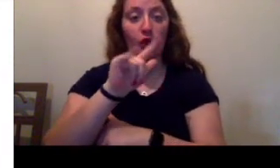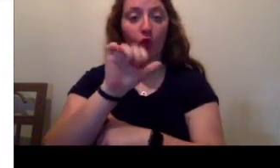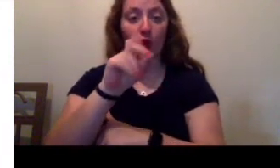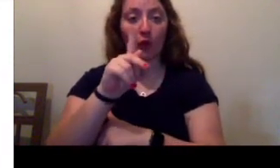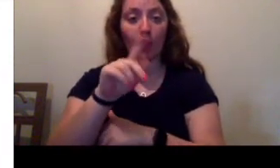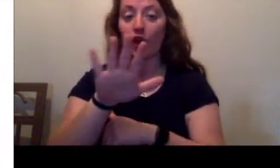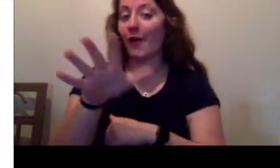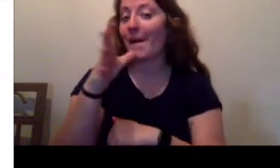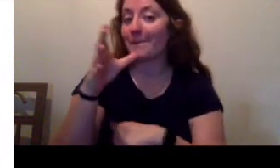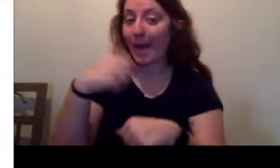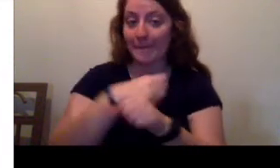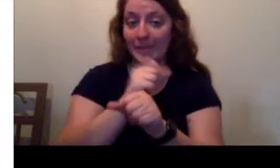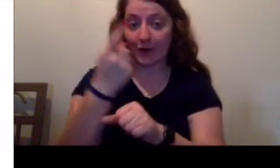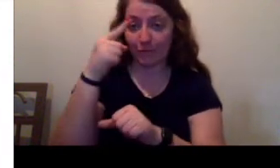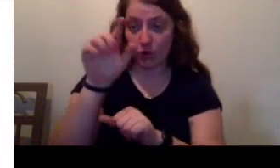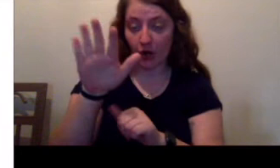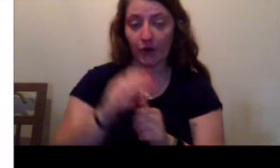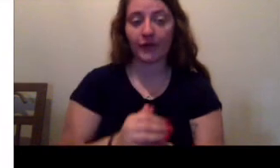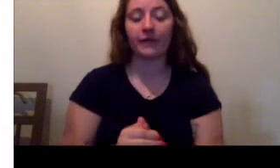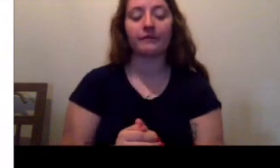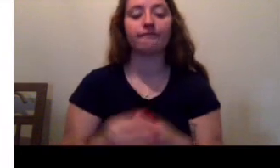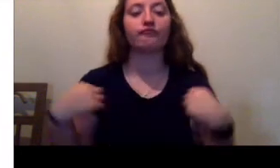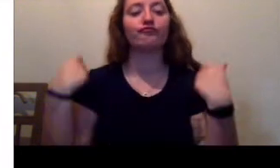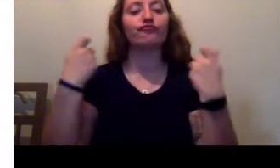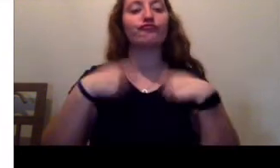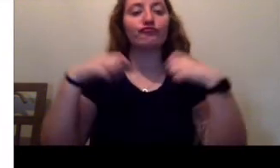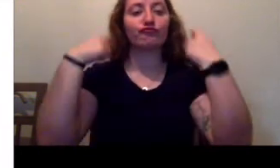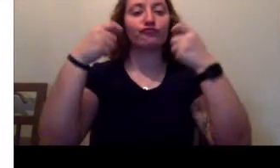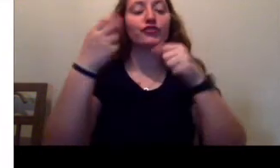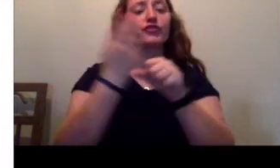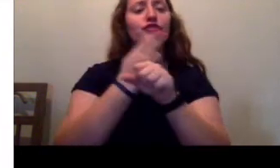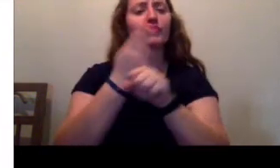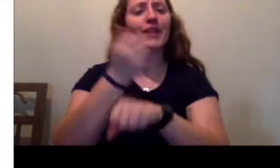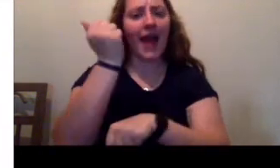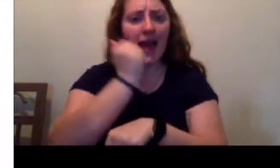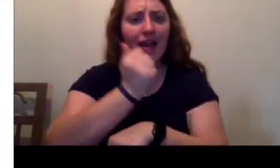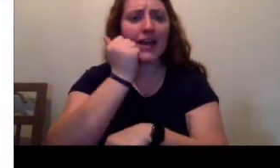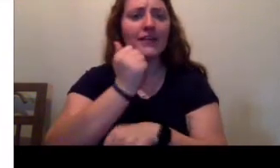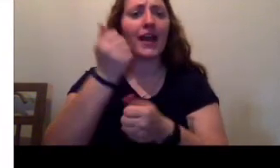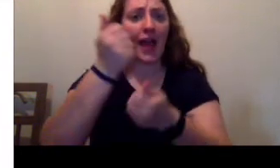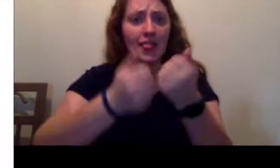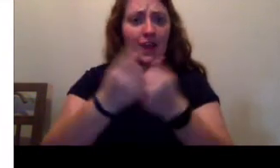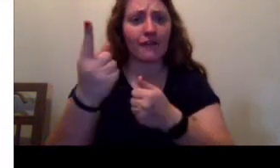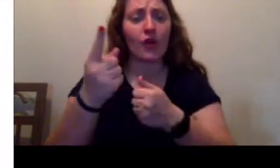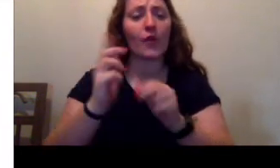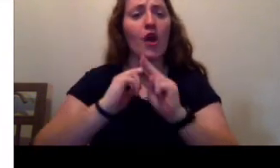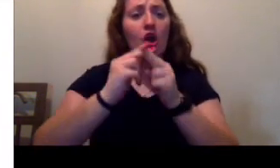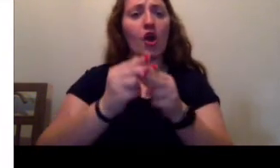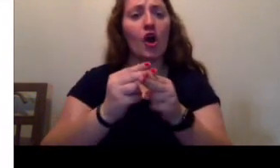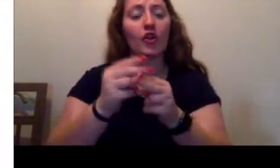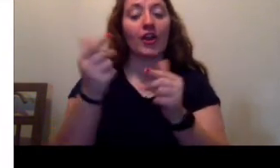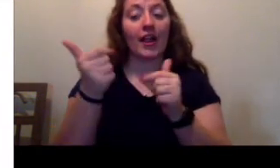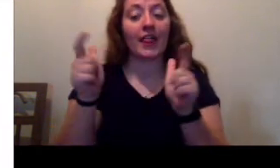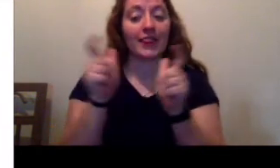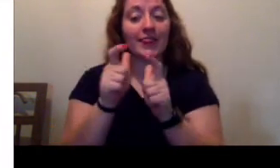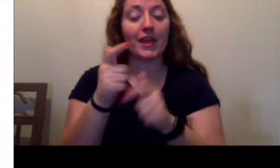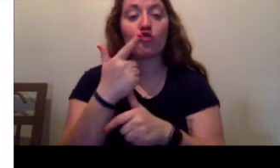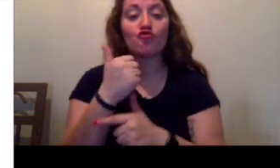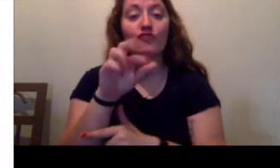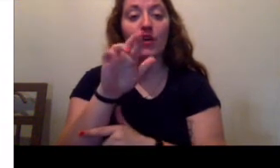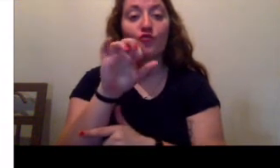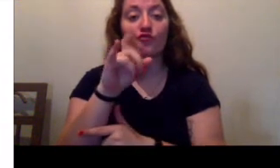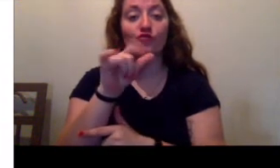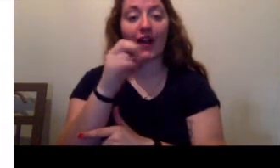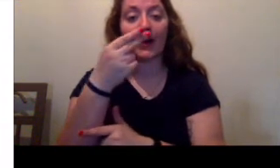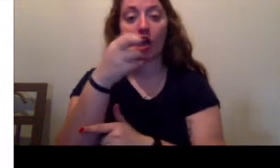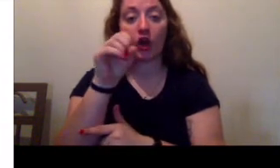had made it for her. She wore it so often that everyone called her Little Red Riding Hood. Kirstie would